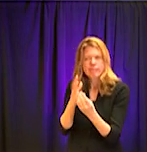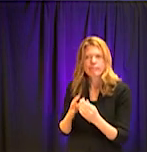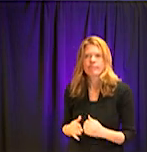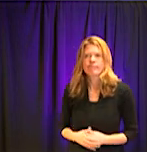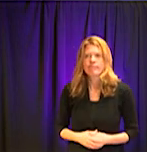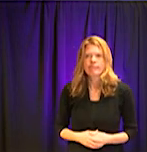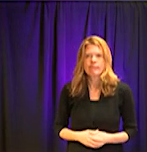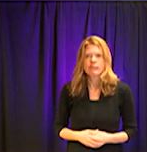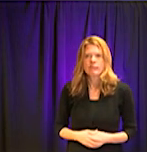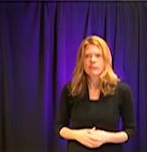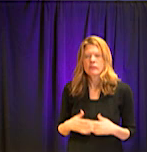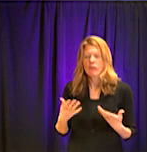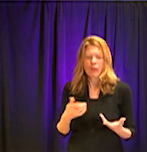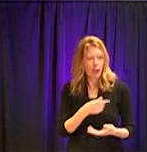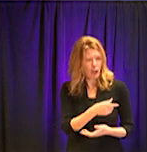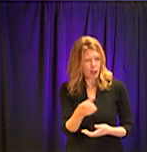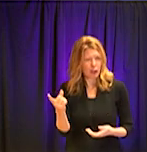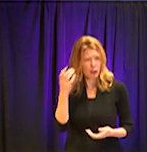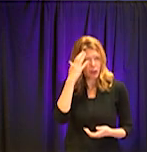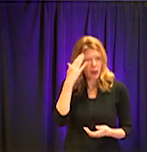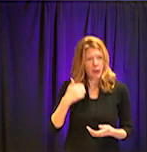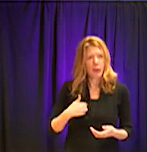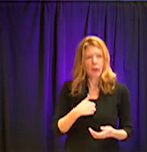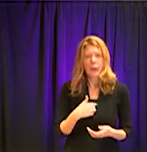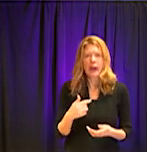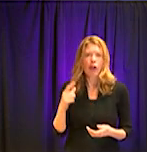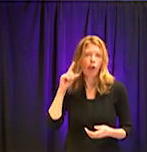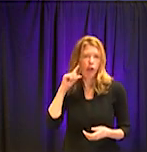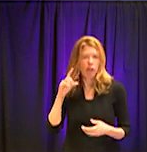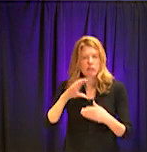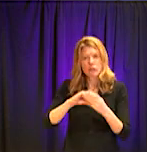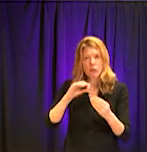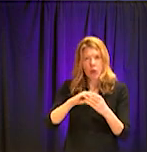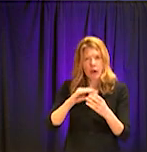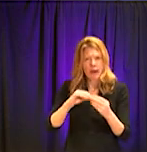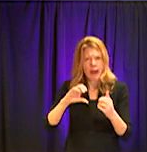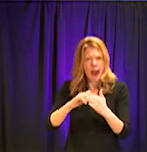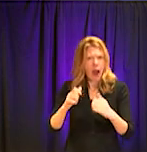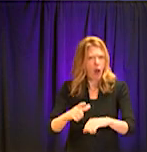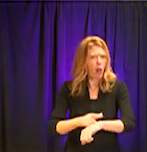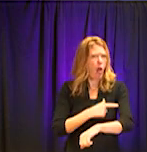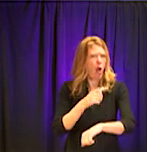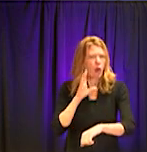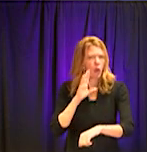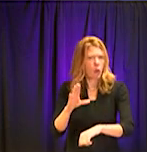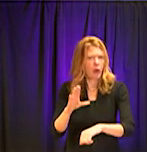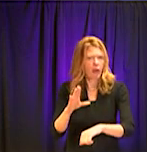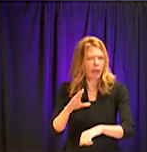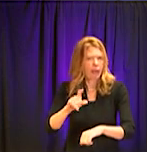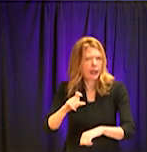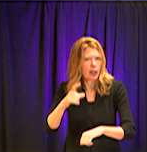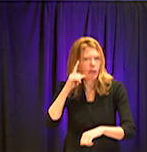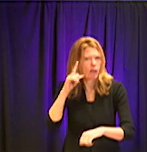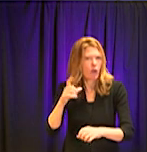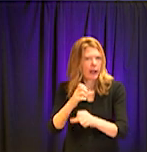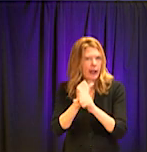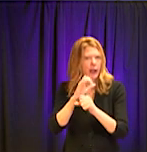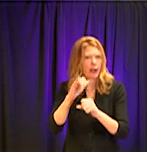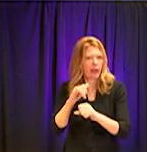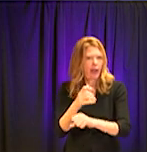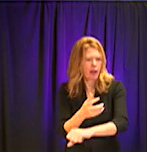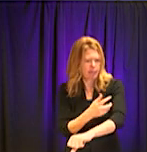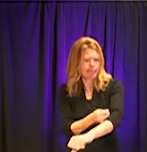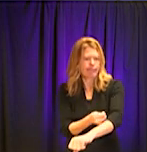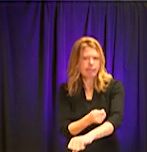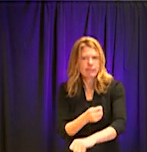we've been talking about how long it's going to take, or we've heard in the news, how long it's going to take to get a vaccine for this novel virus. And it could be